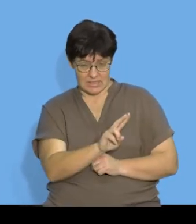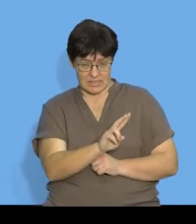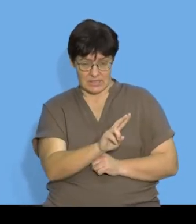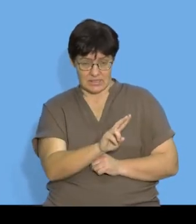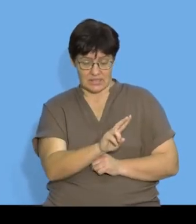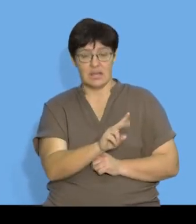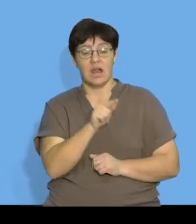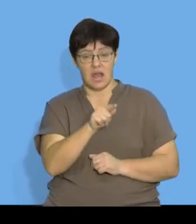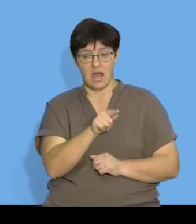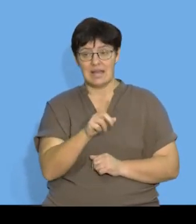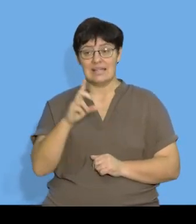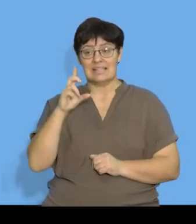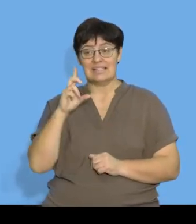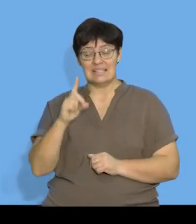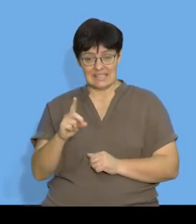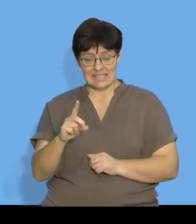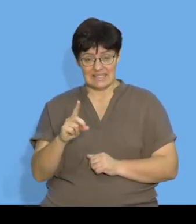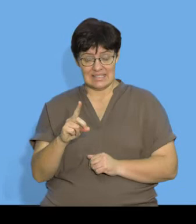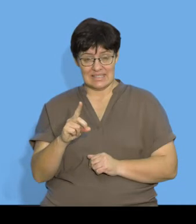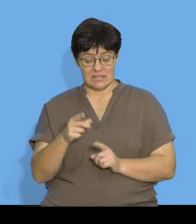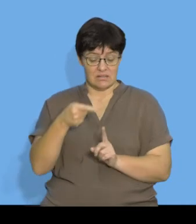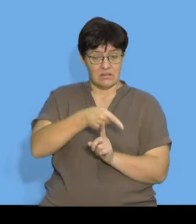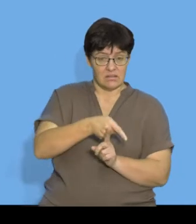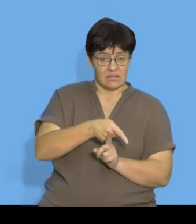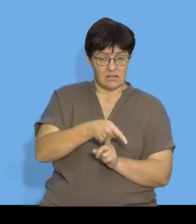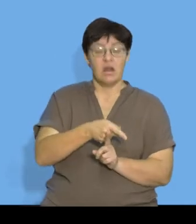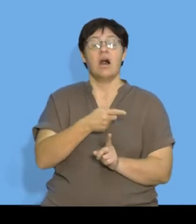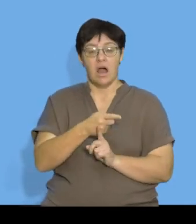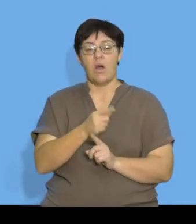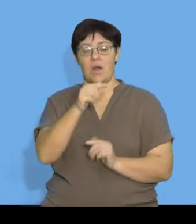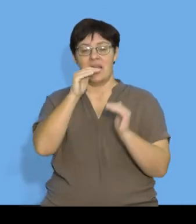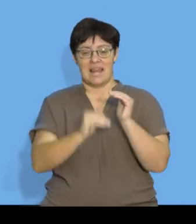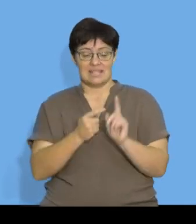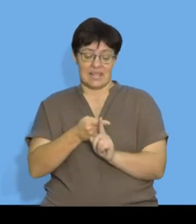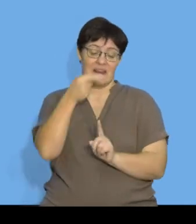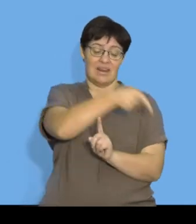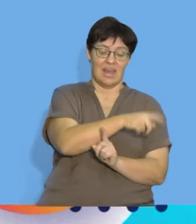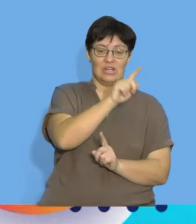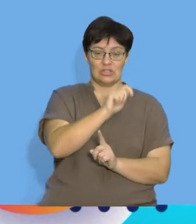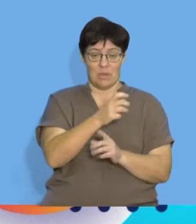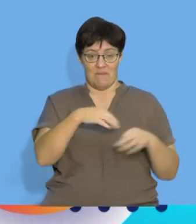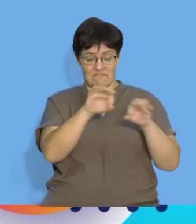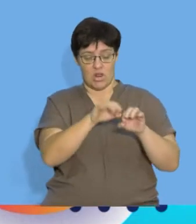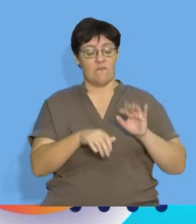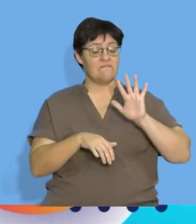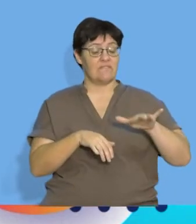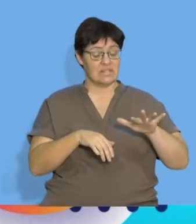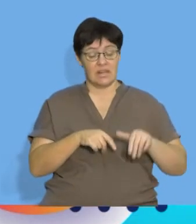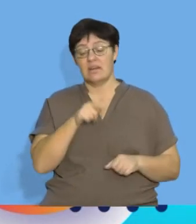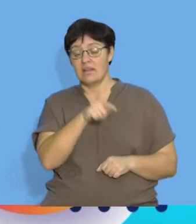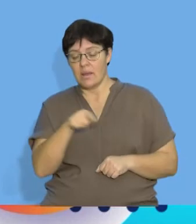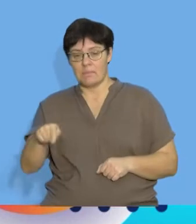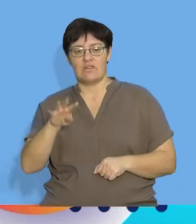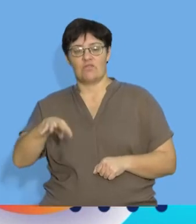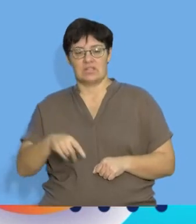coefficient of the D is always 1 less than the term value. So term 16 will be A